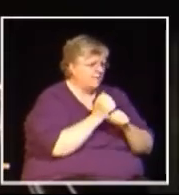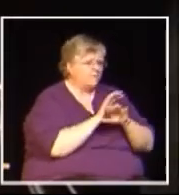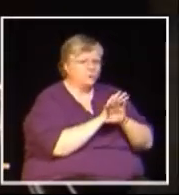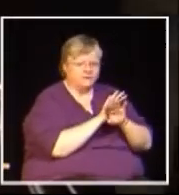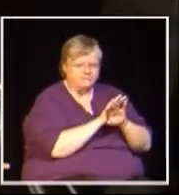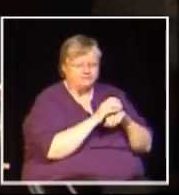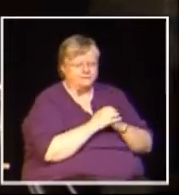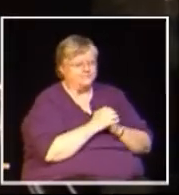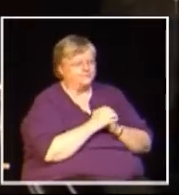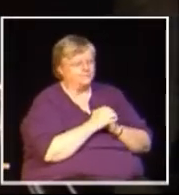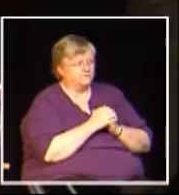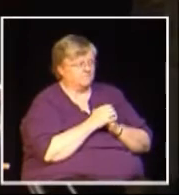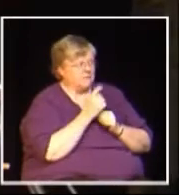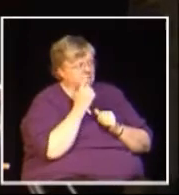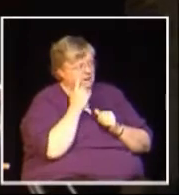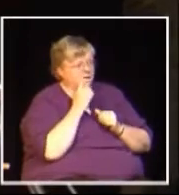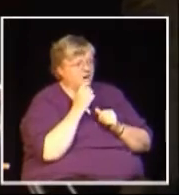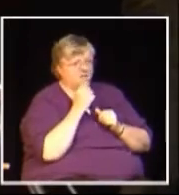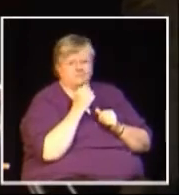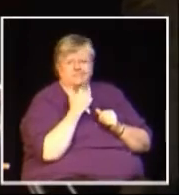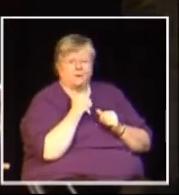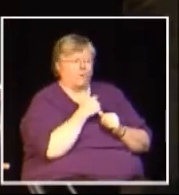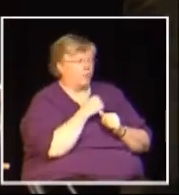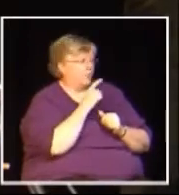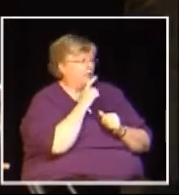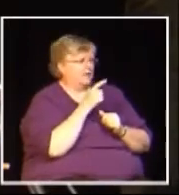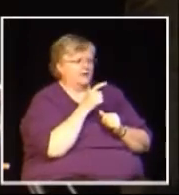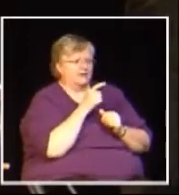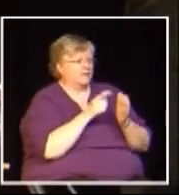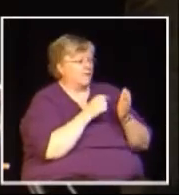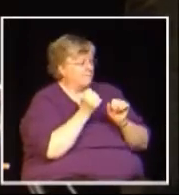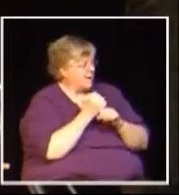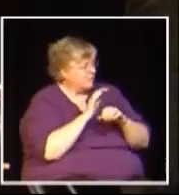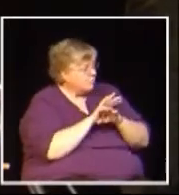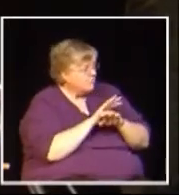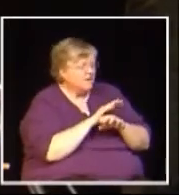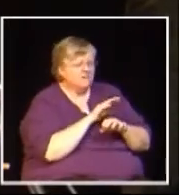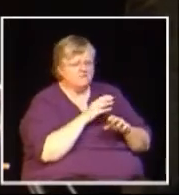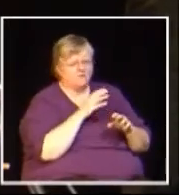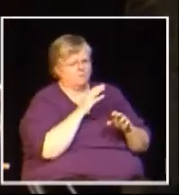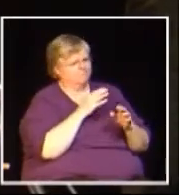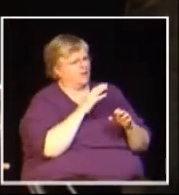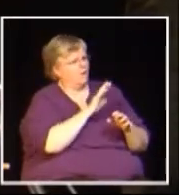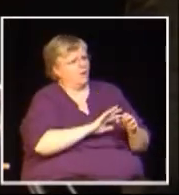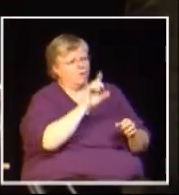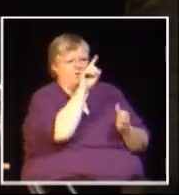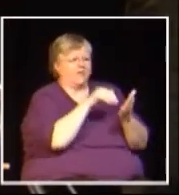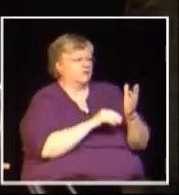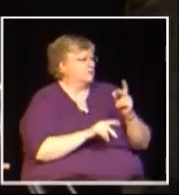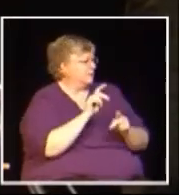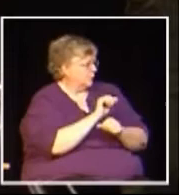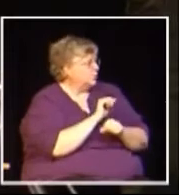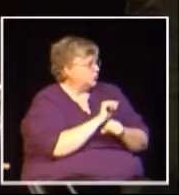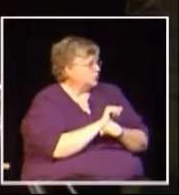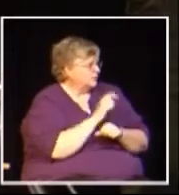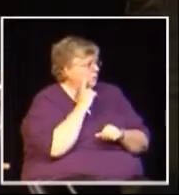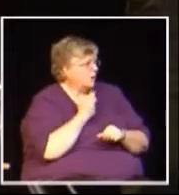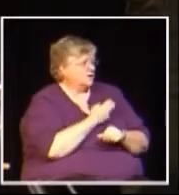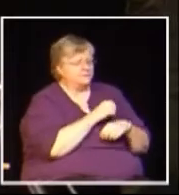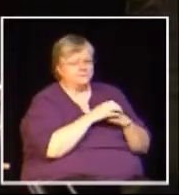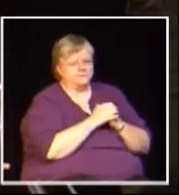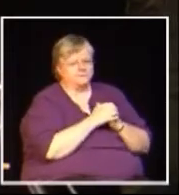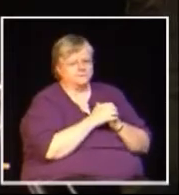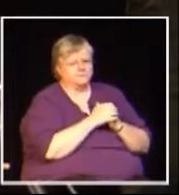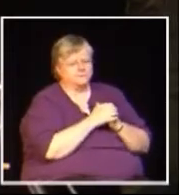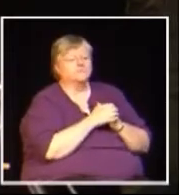part-time workers at our studio. But I think the biggest thing is we facilitate about 1,000 jobs, workers that work out of our facilities. So